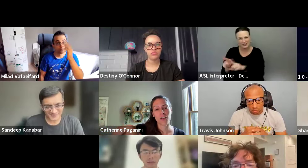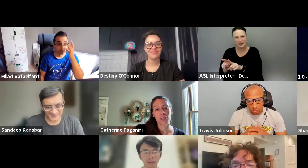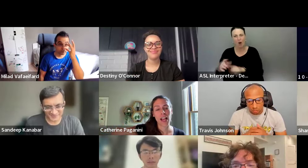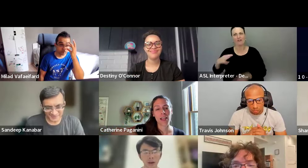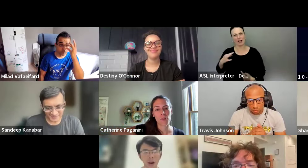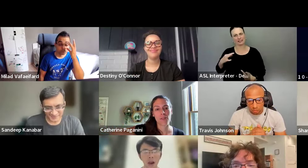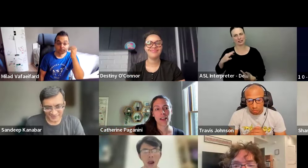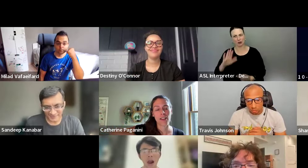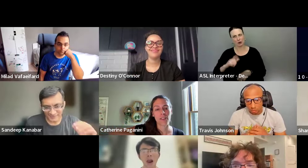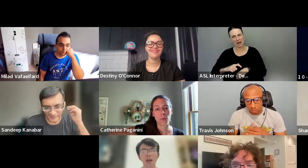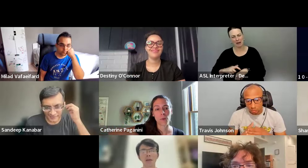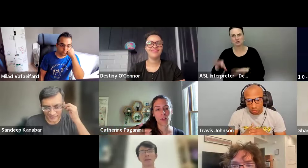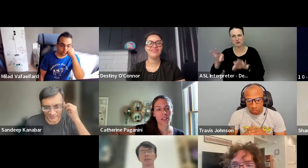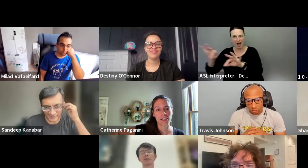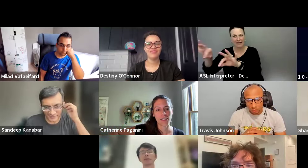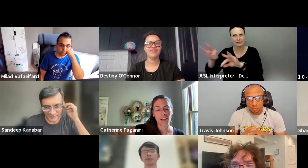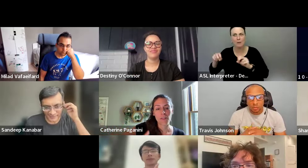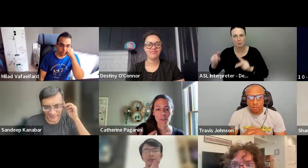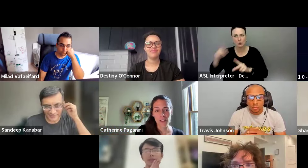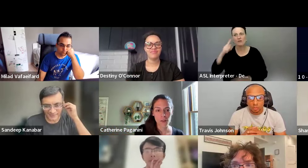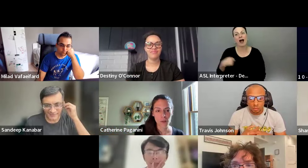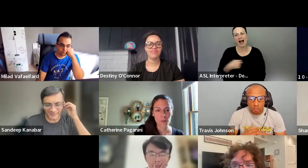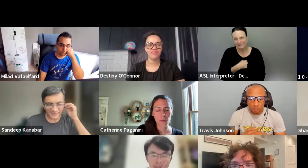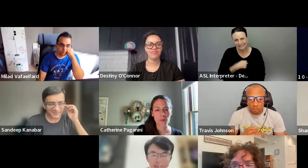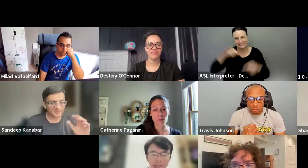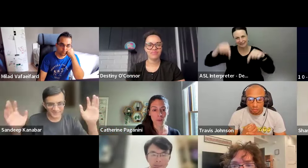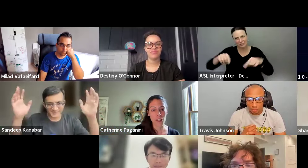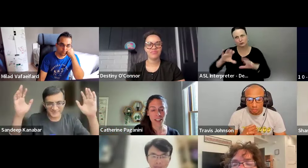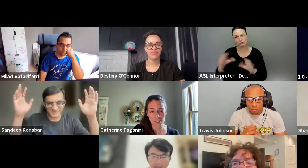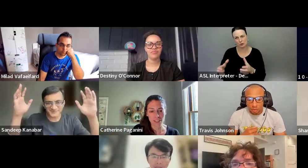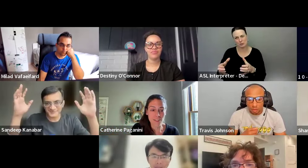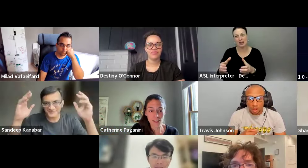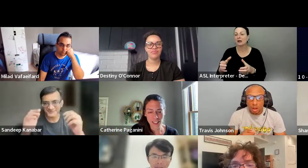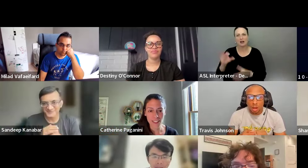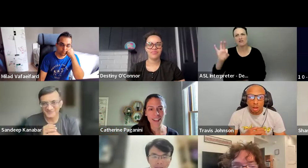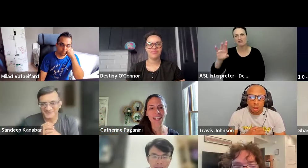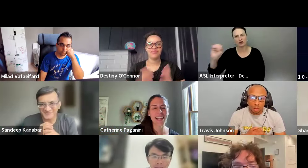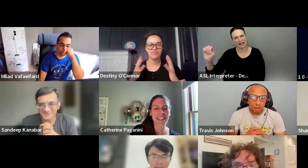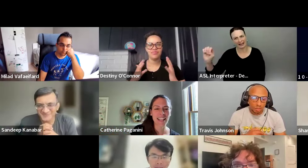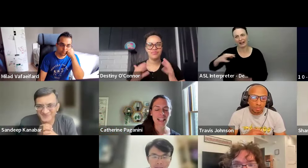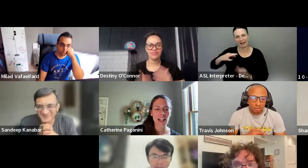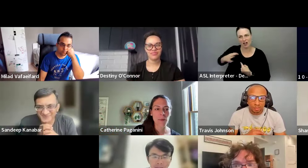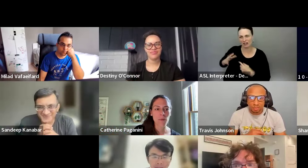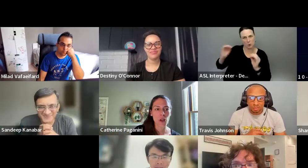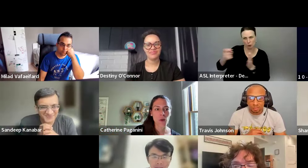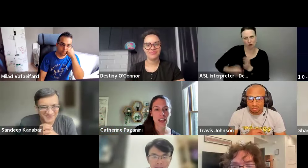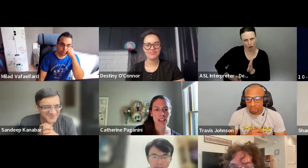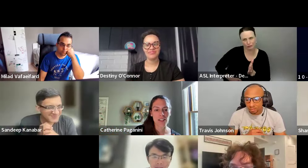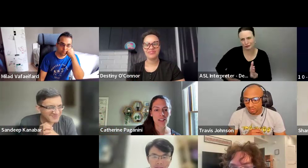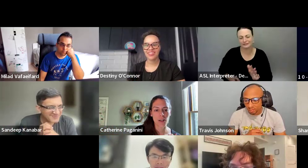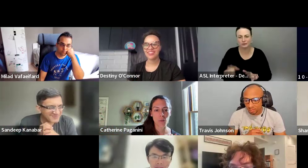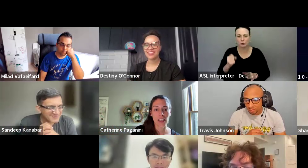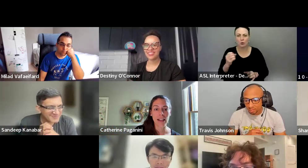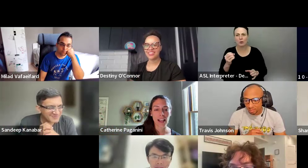volunteering her time to find opportunities for this group for free, like as a volunteer, right? Like, um, so